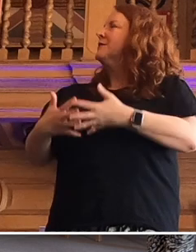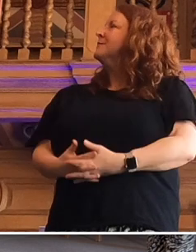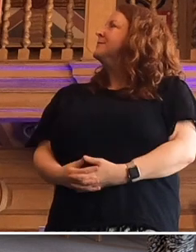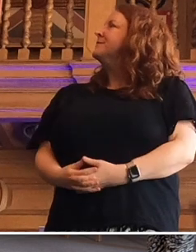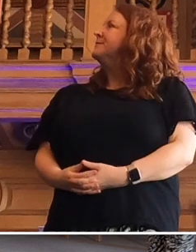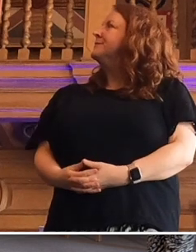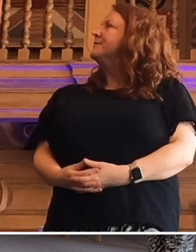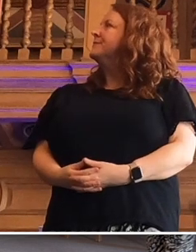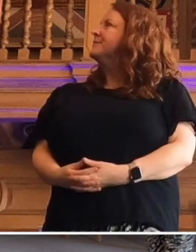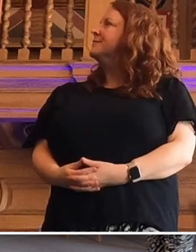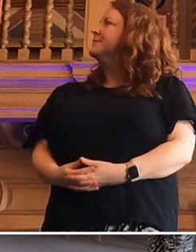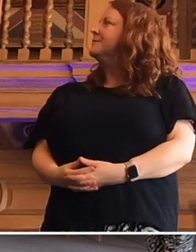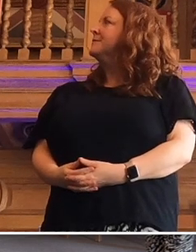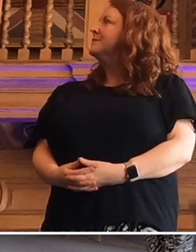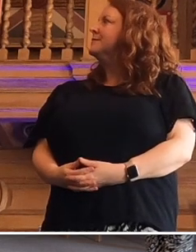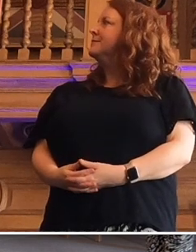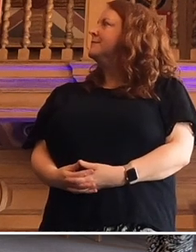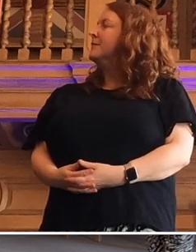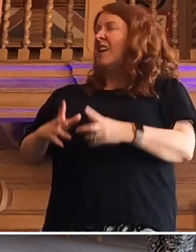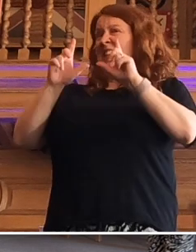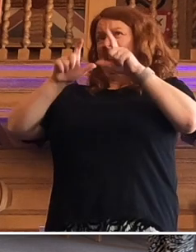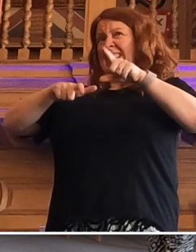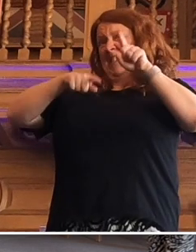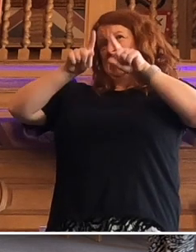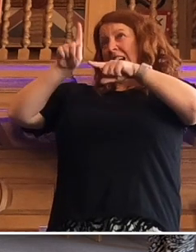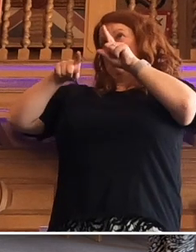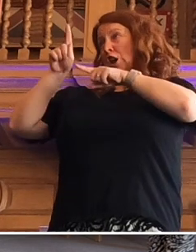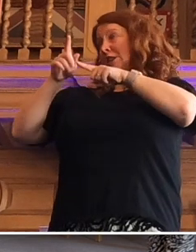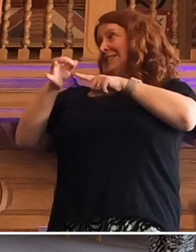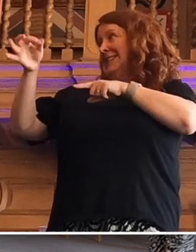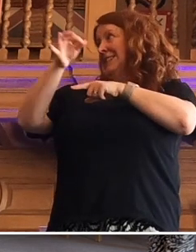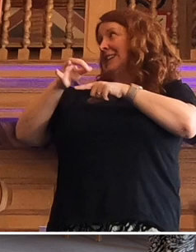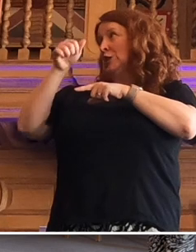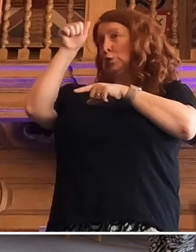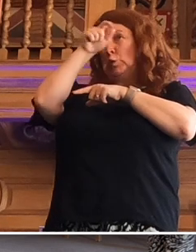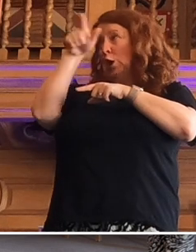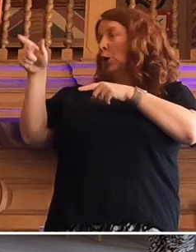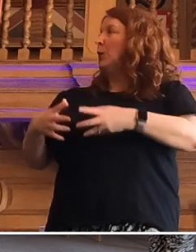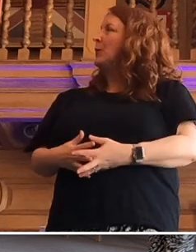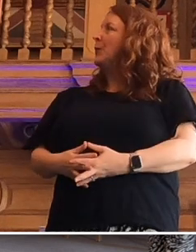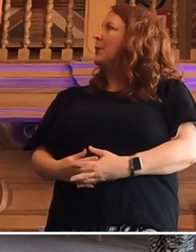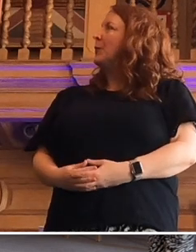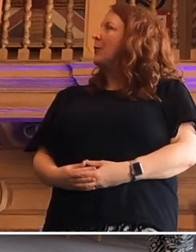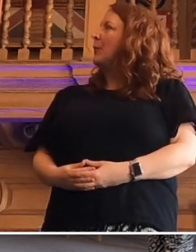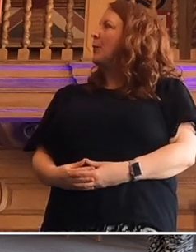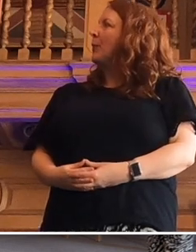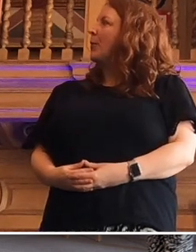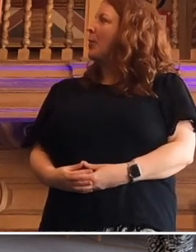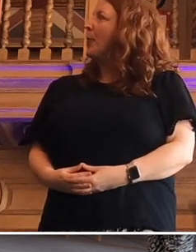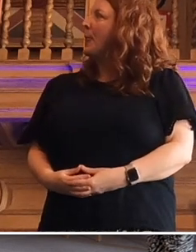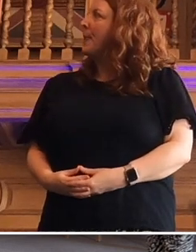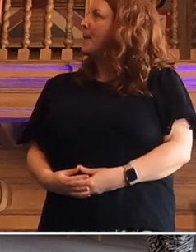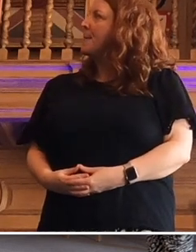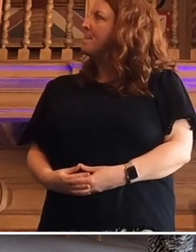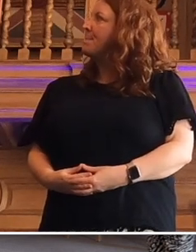And Leeds is a very diverse city, as you know well. There's Leeds and